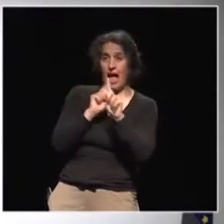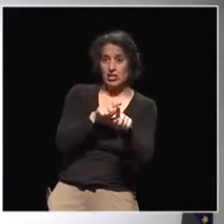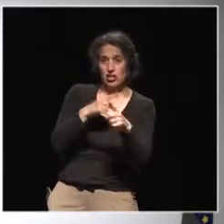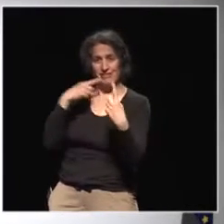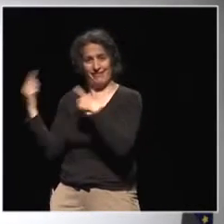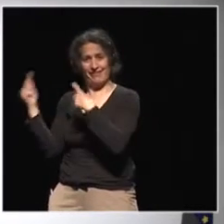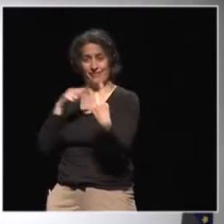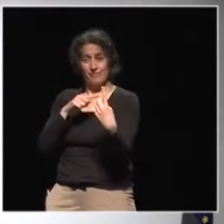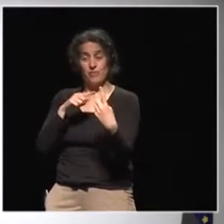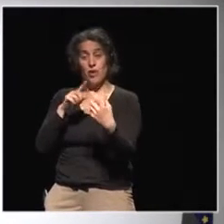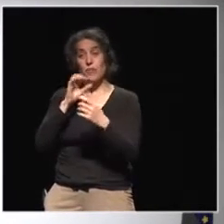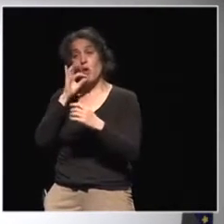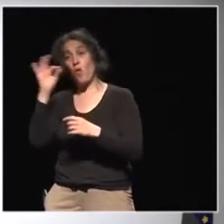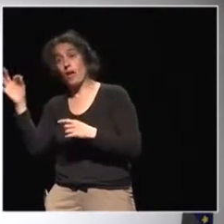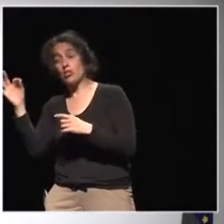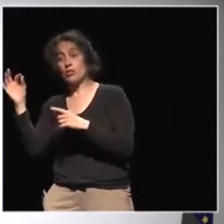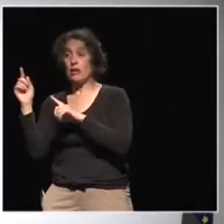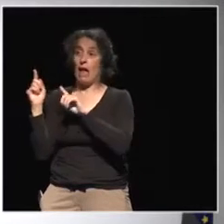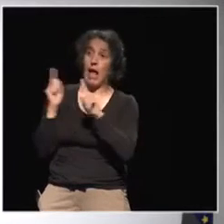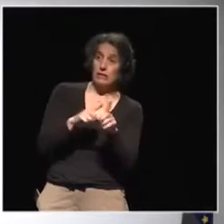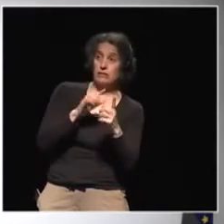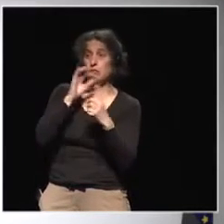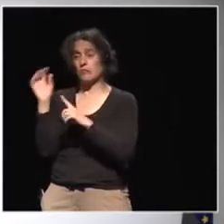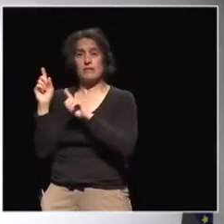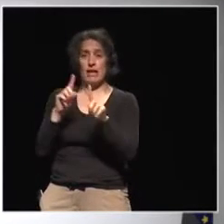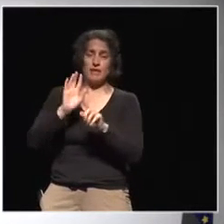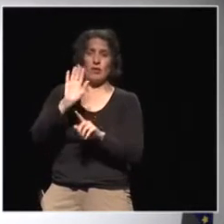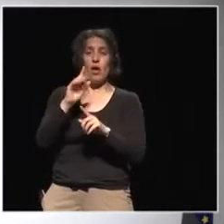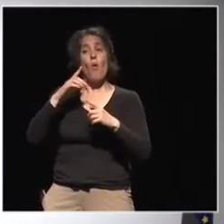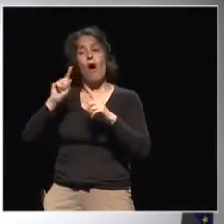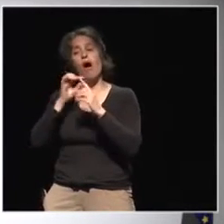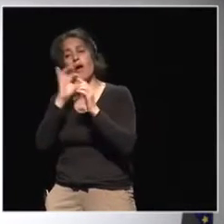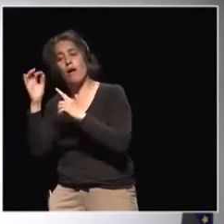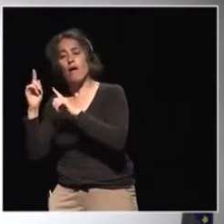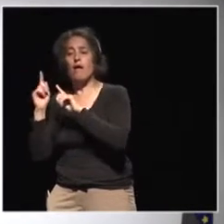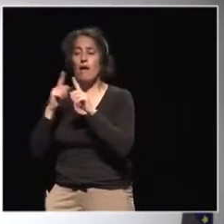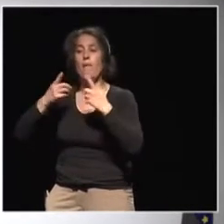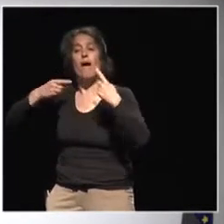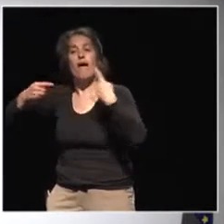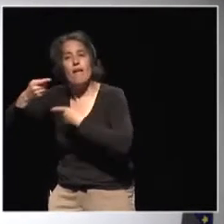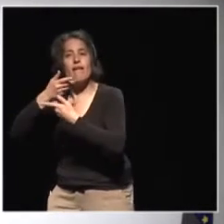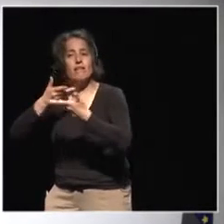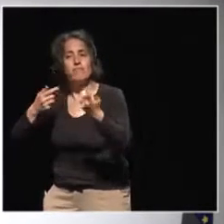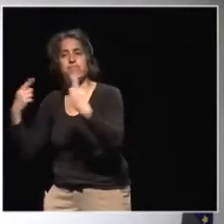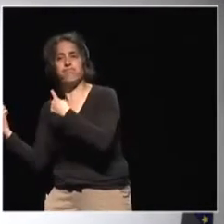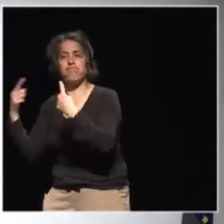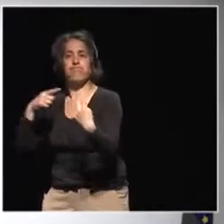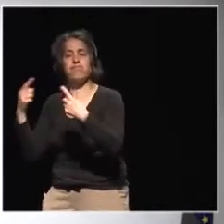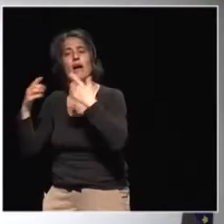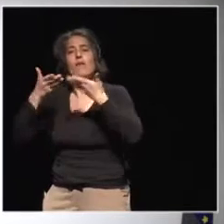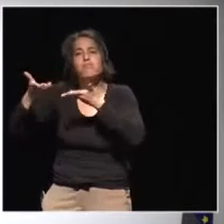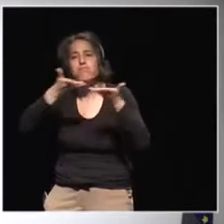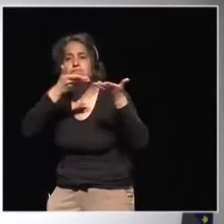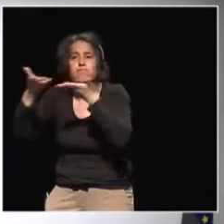only about questions, but it's also about conversation. And we would like this conversation to happen with you, the audience, but also between the panels and the different